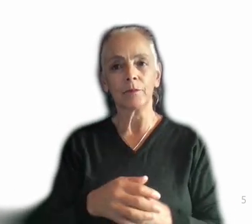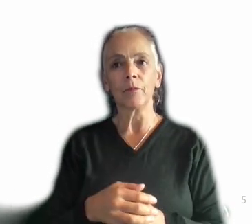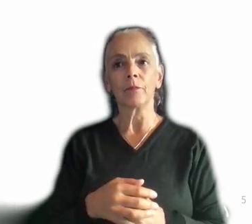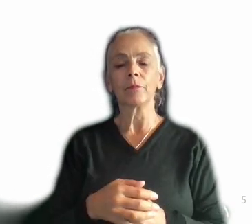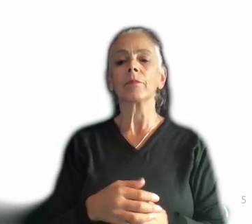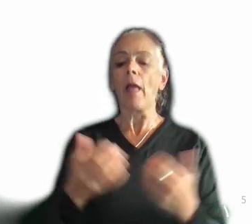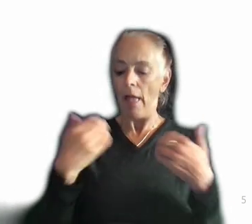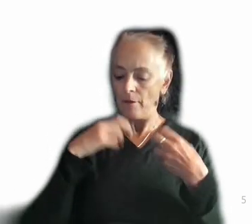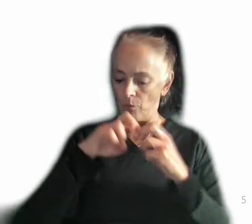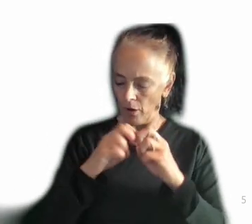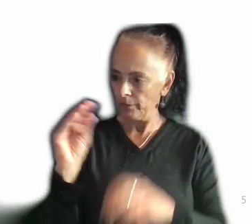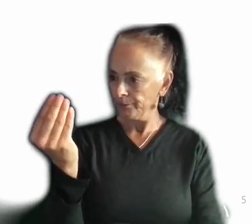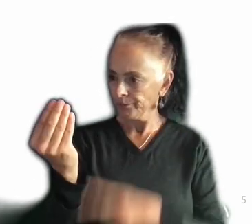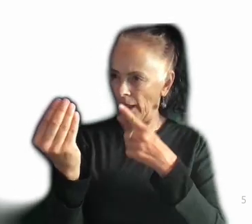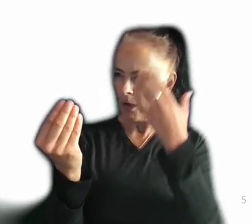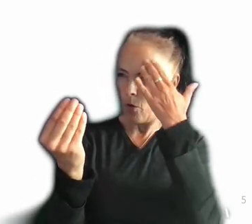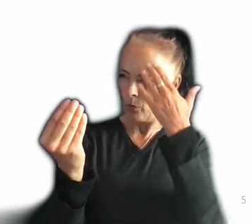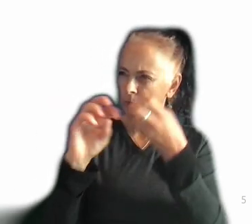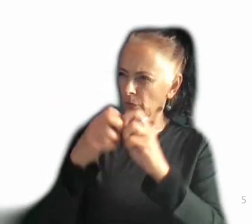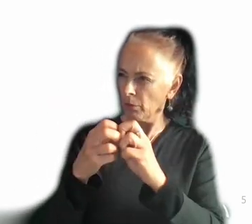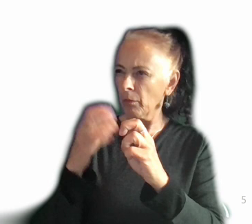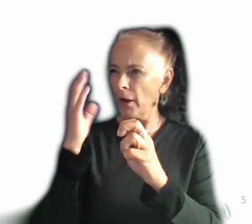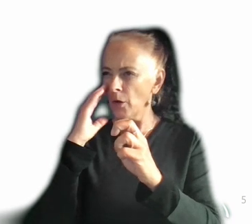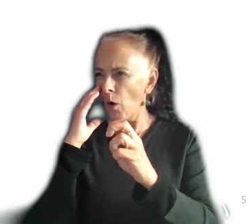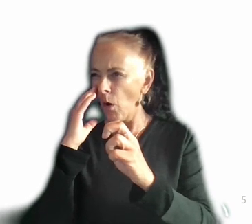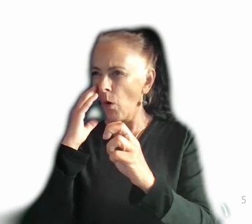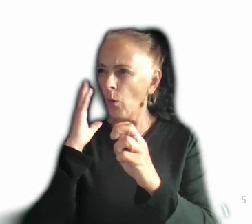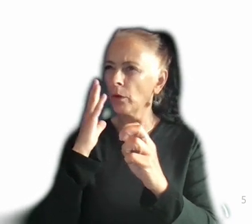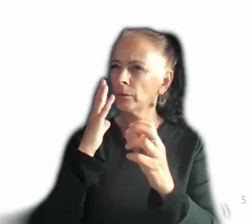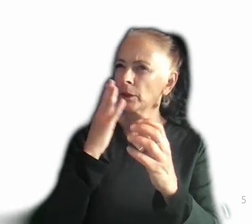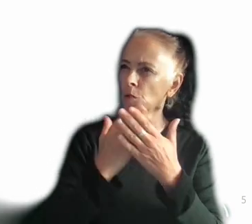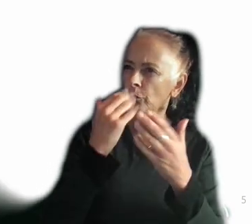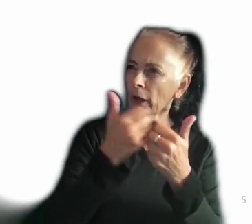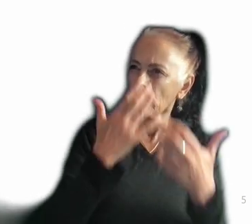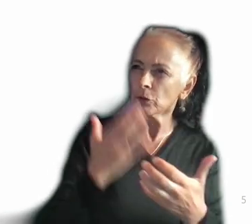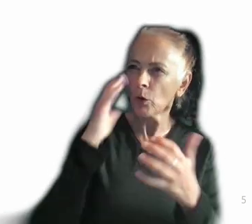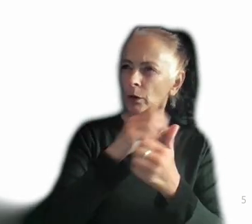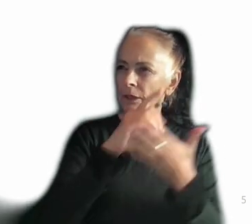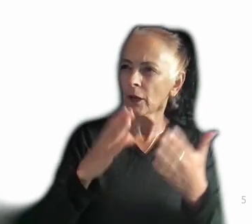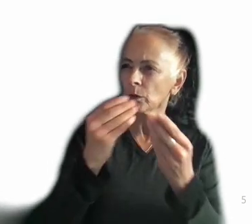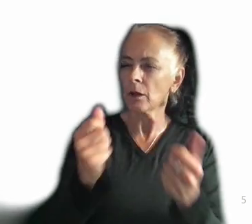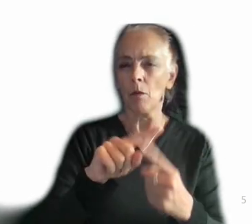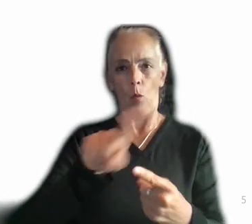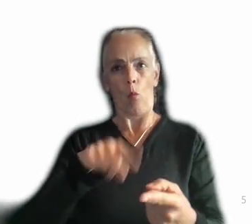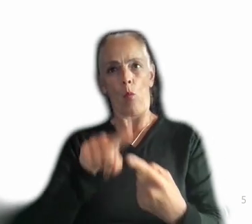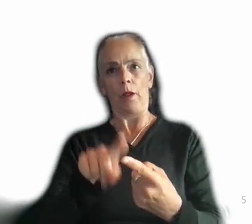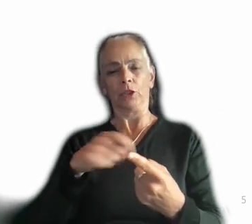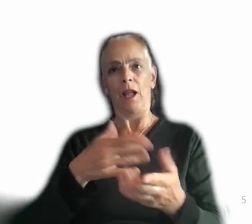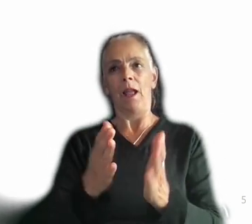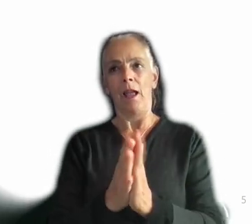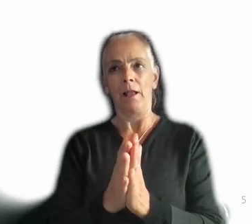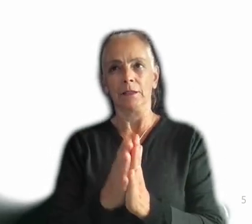problem. I know it's there. I know it would be good for gamers. I know how a designer would solve it. But when do I ask to get the